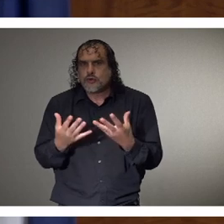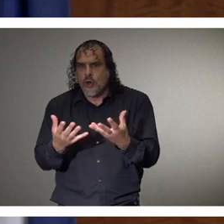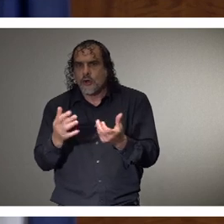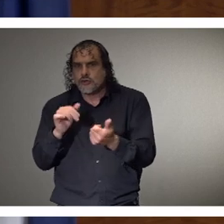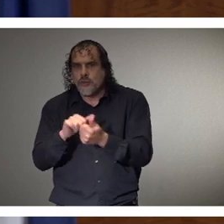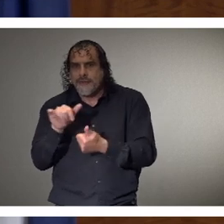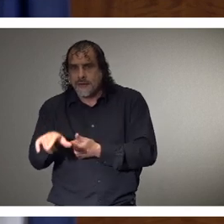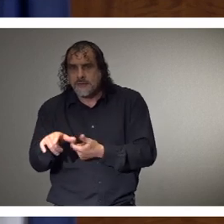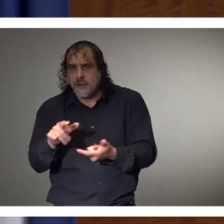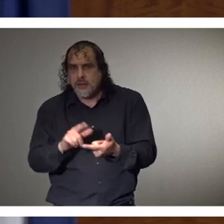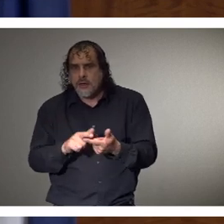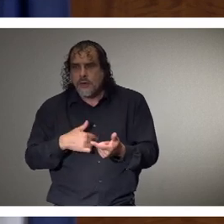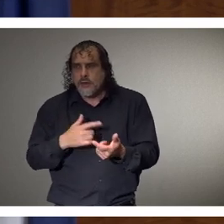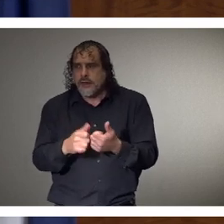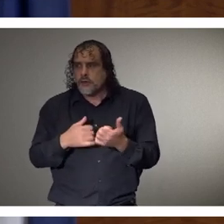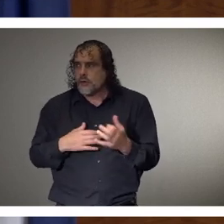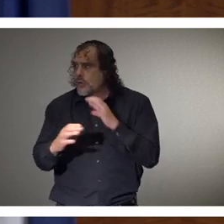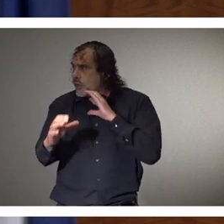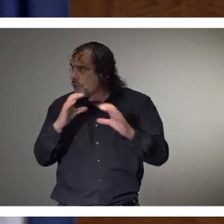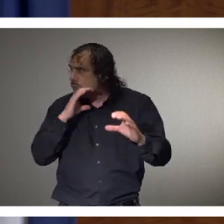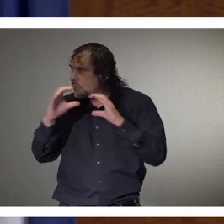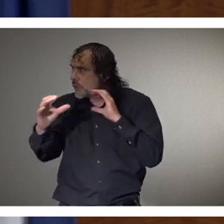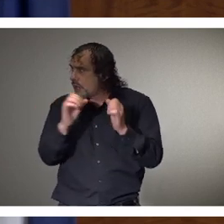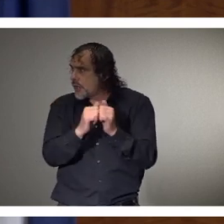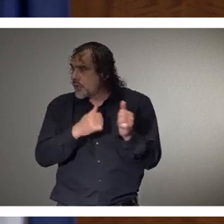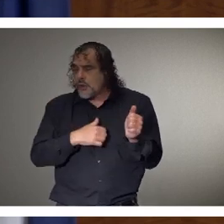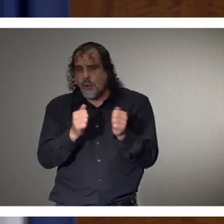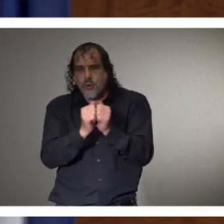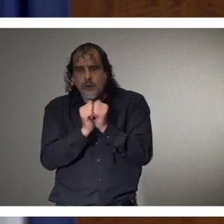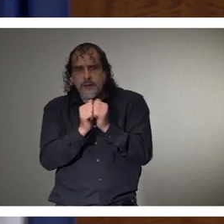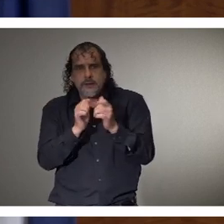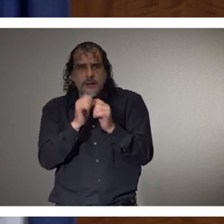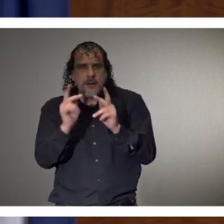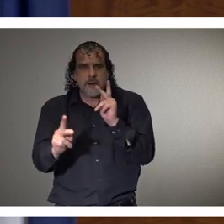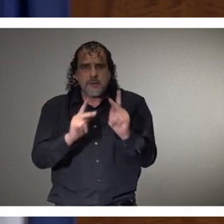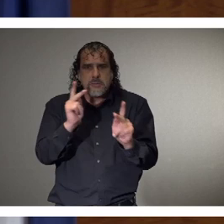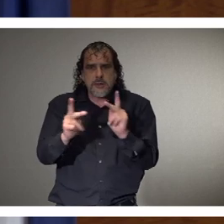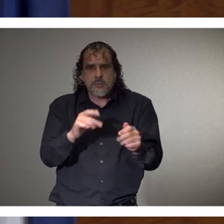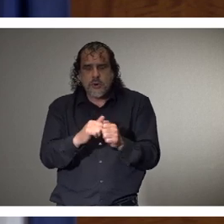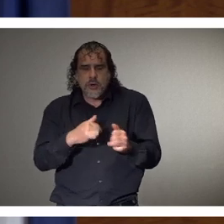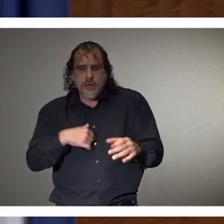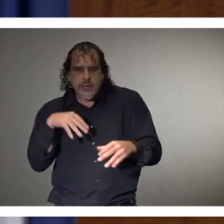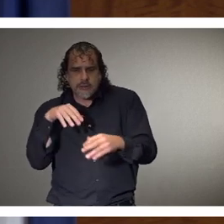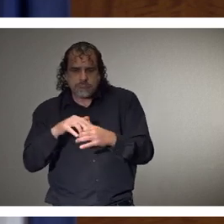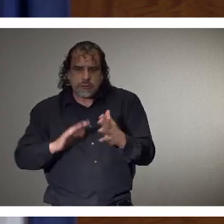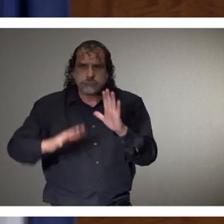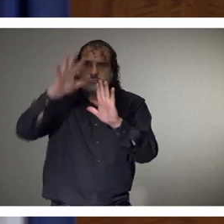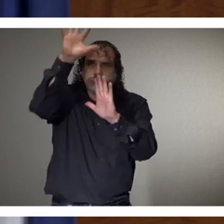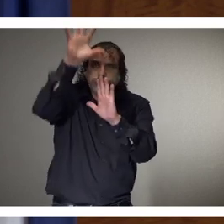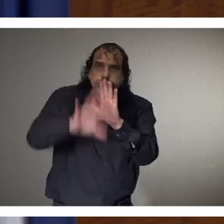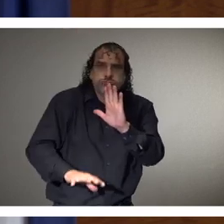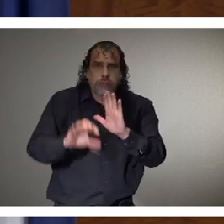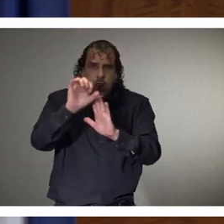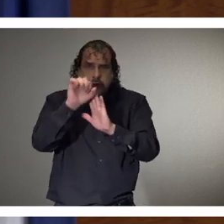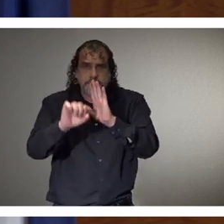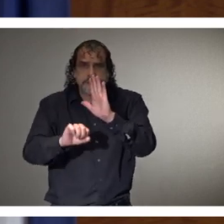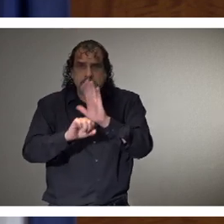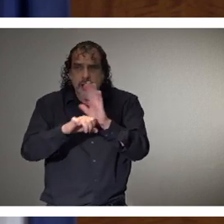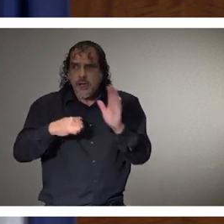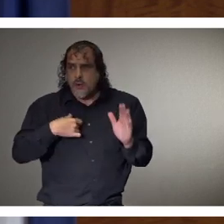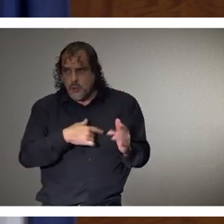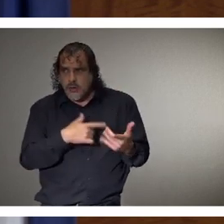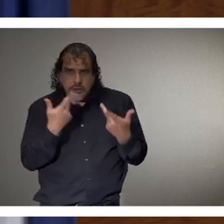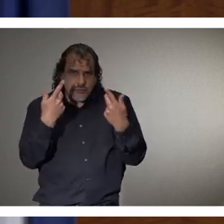uh, to communicate with, um, individuals, uh, across our state. Uh, we're, we're trying to work hard. We are